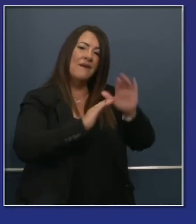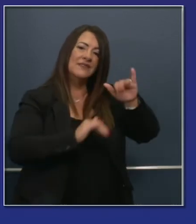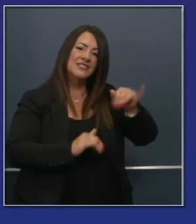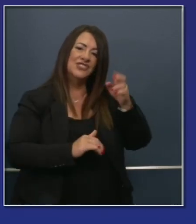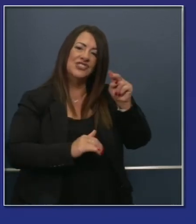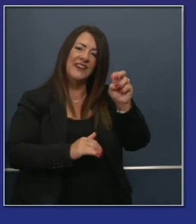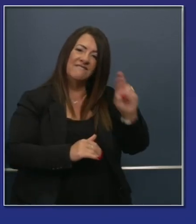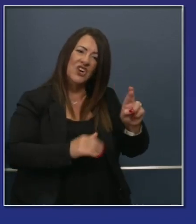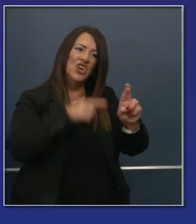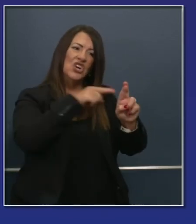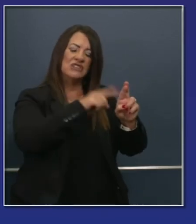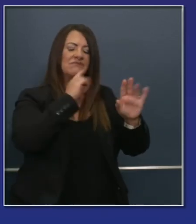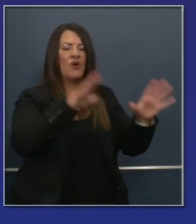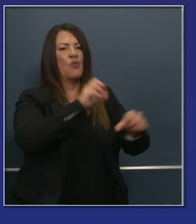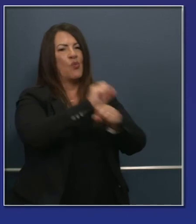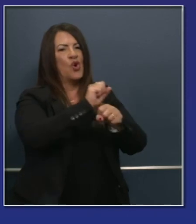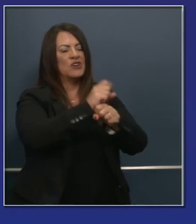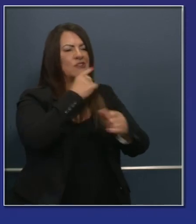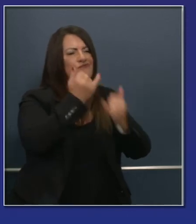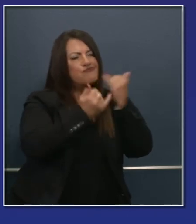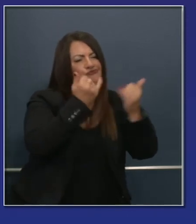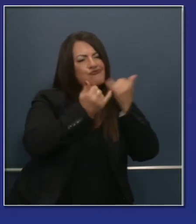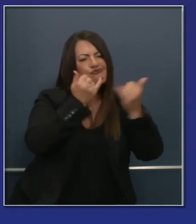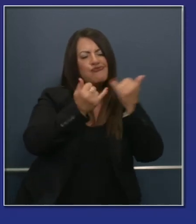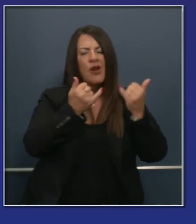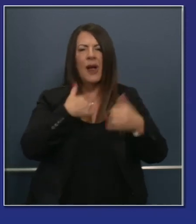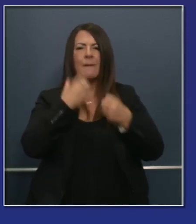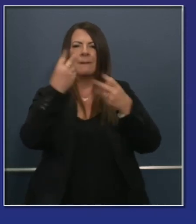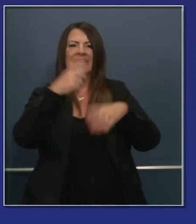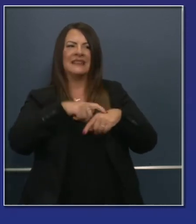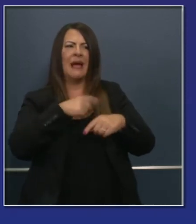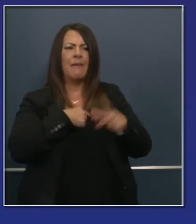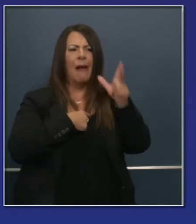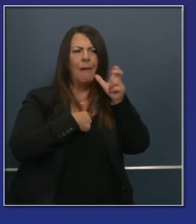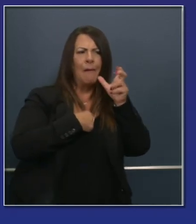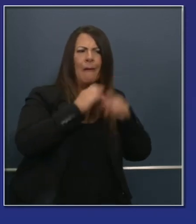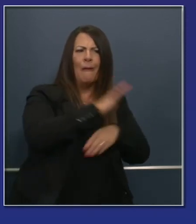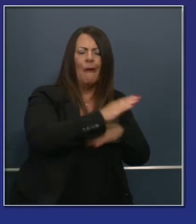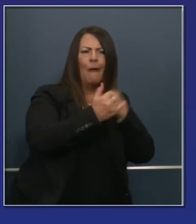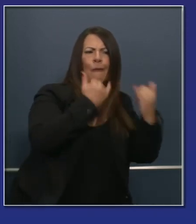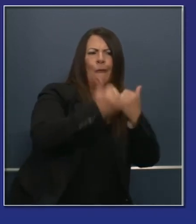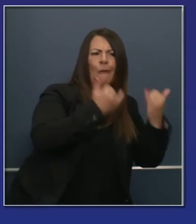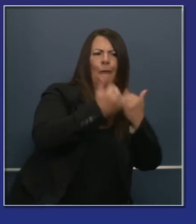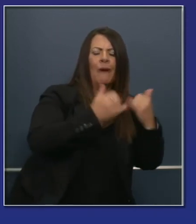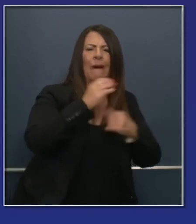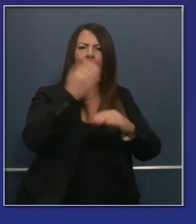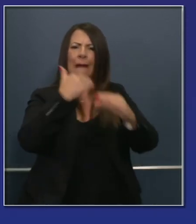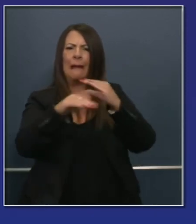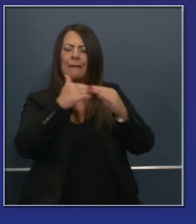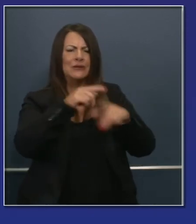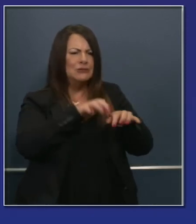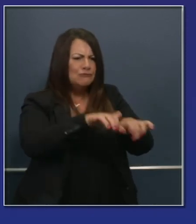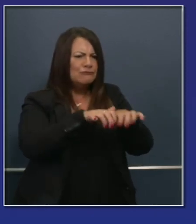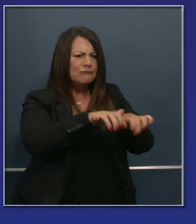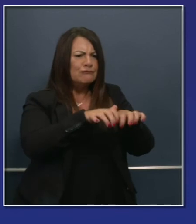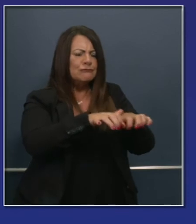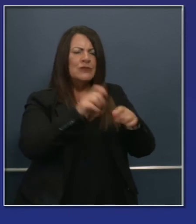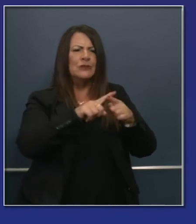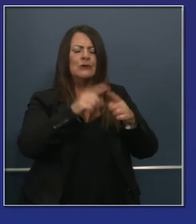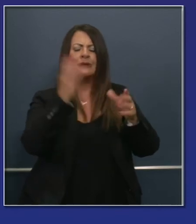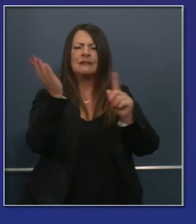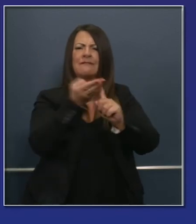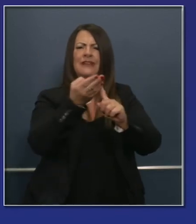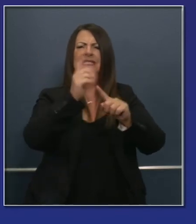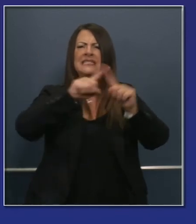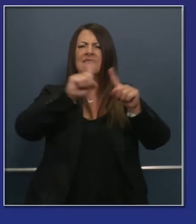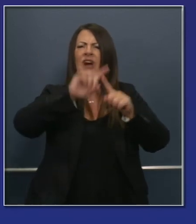making phone calls trust me I was standing next to her in many of those cases emails on Sunday morning trying to get philanthropy and individuals